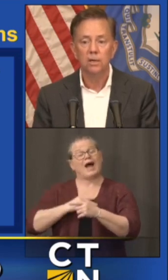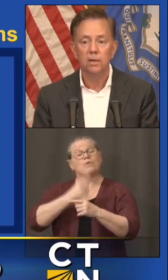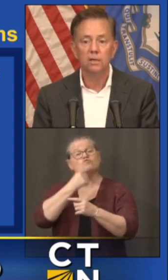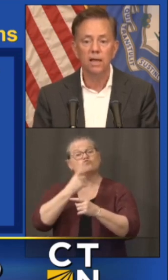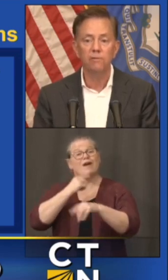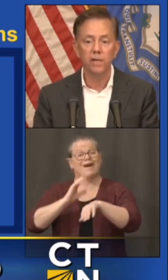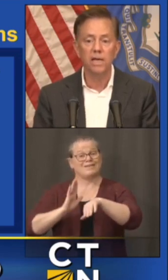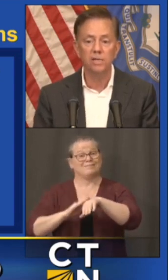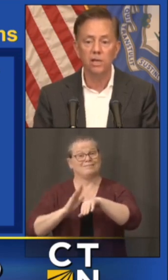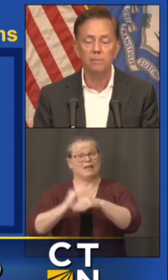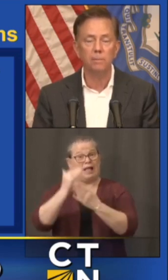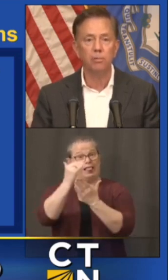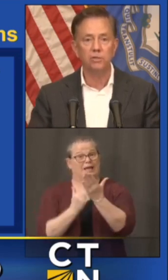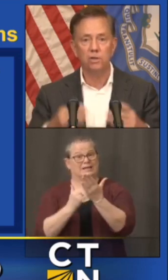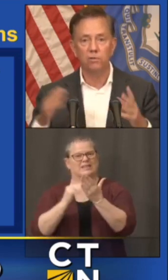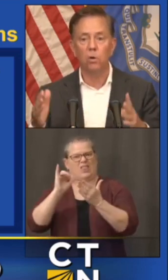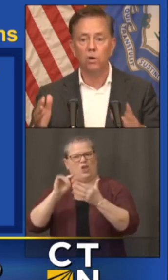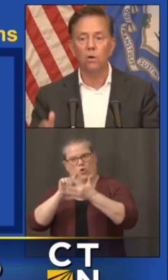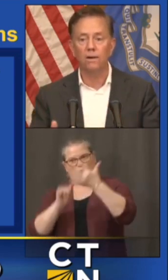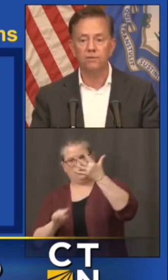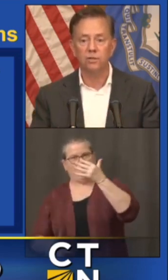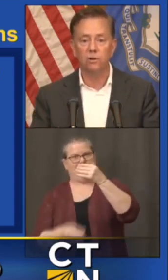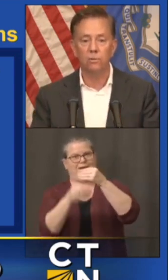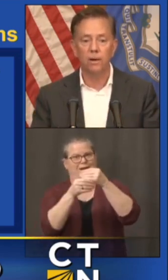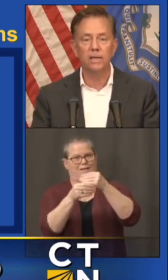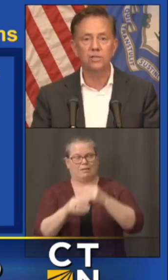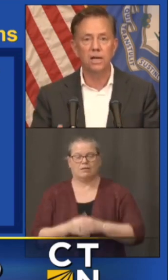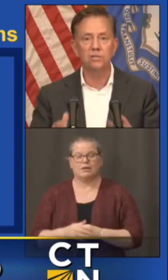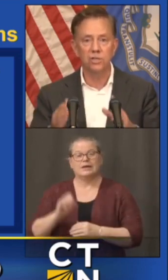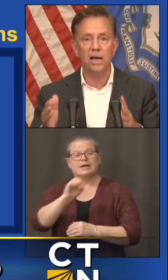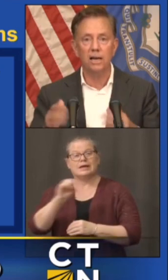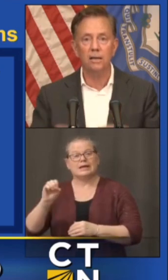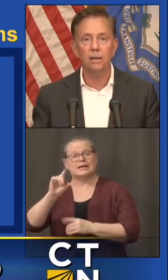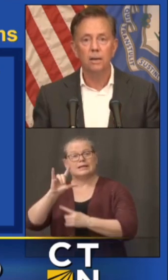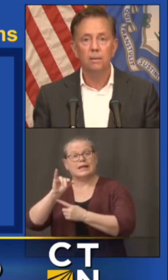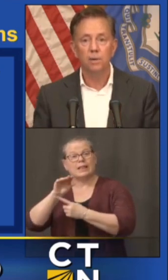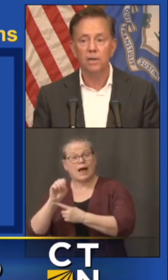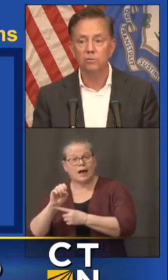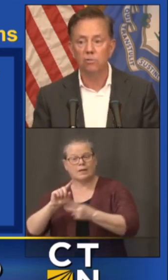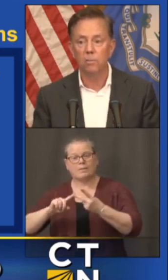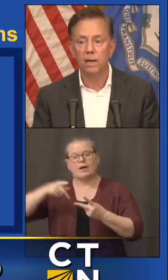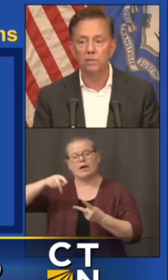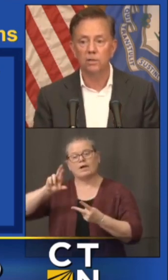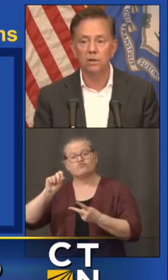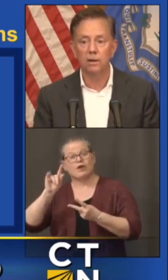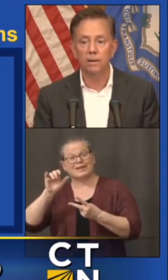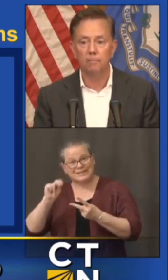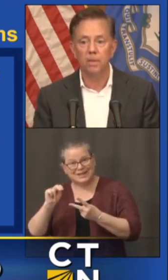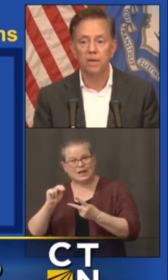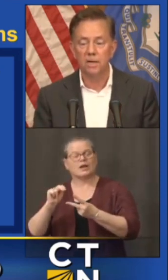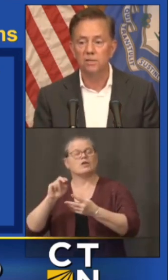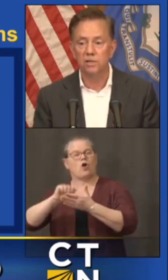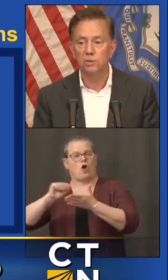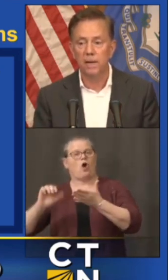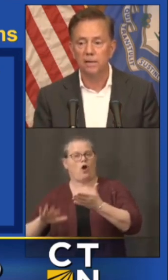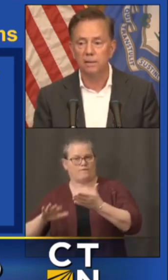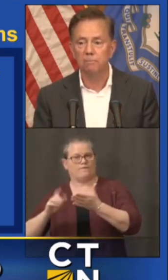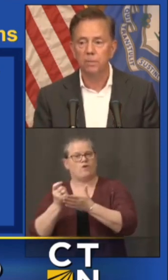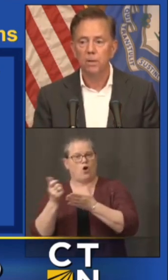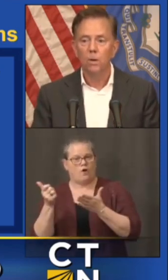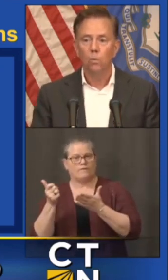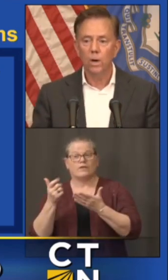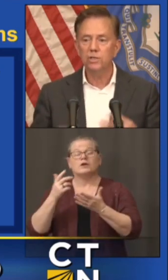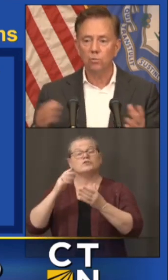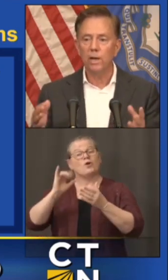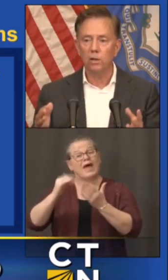thankfully East Lyme and Preston have gone off so it's not static but it is a reminder that it is expanding